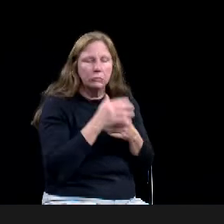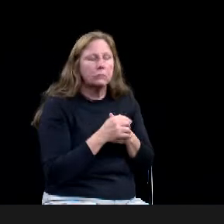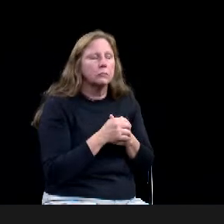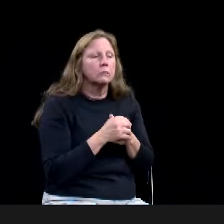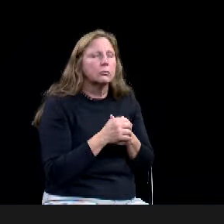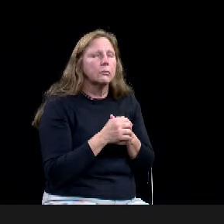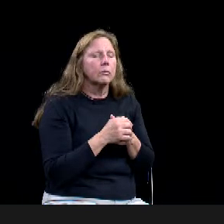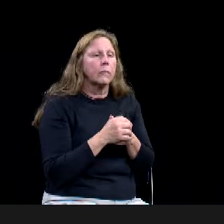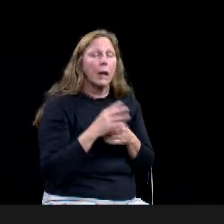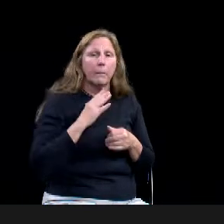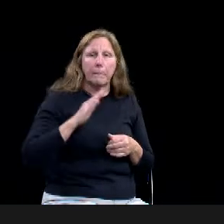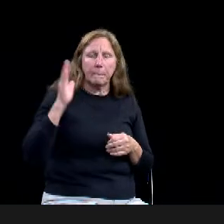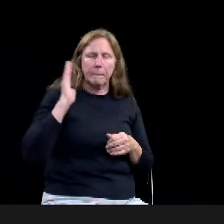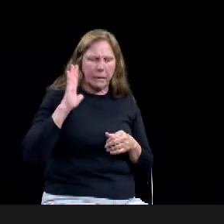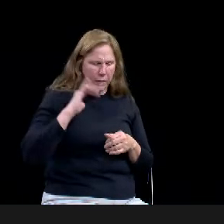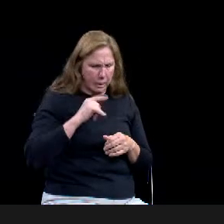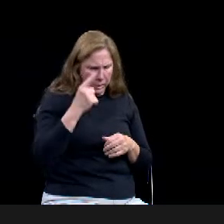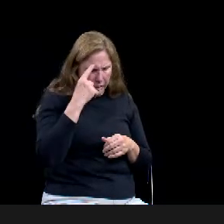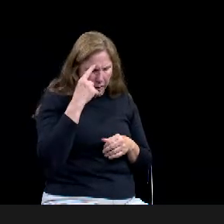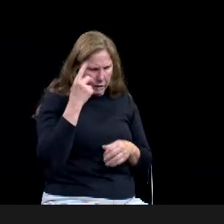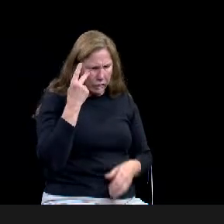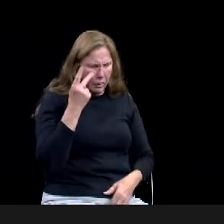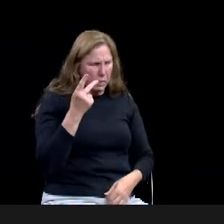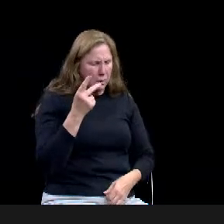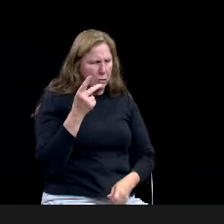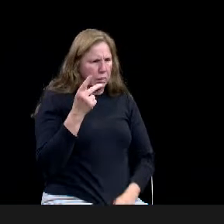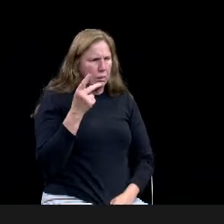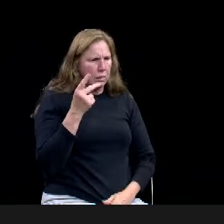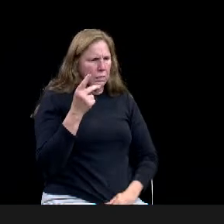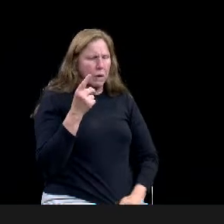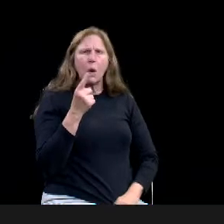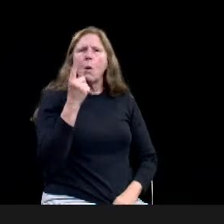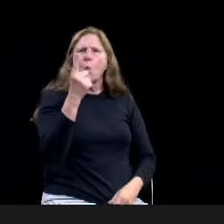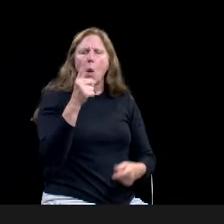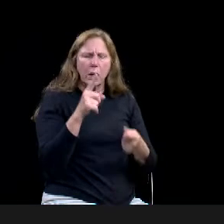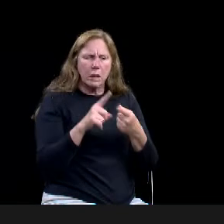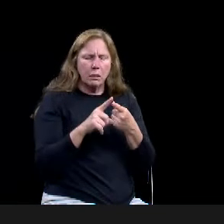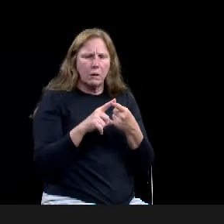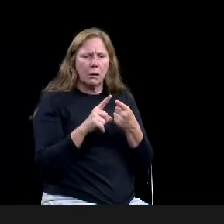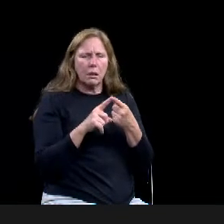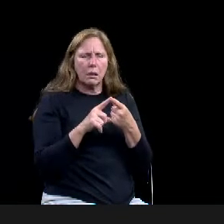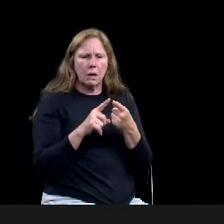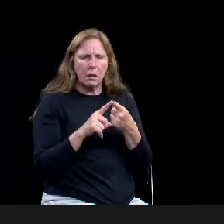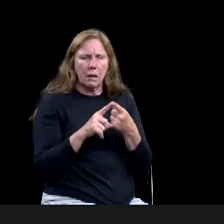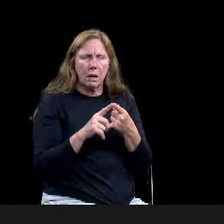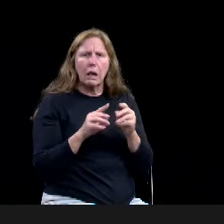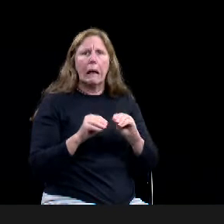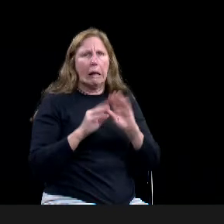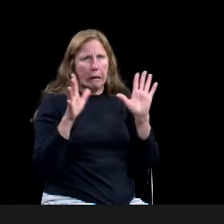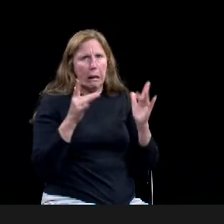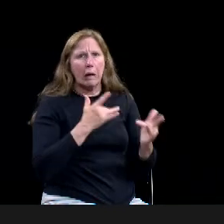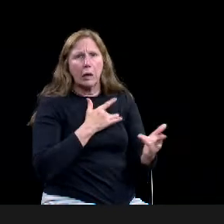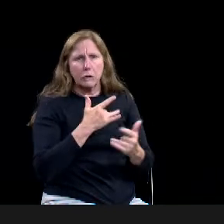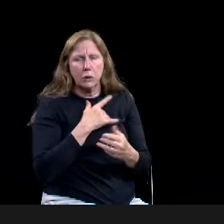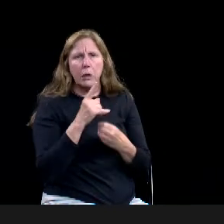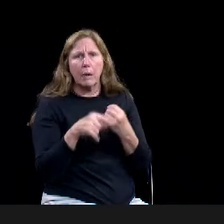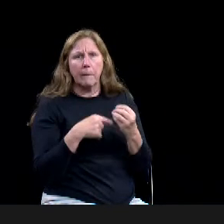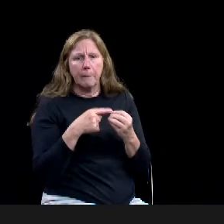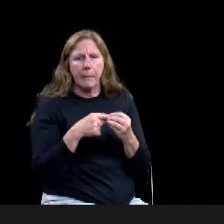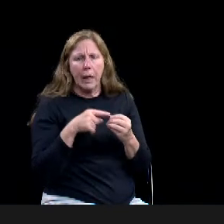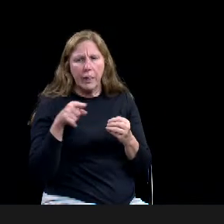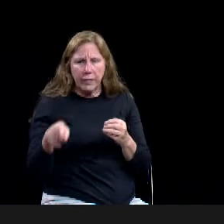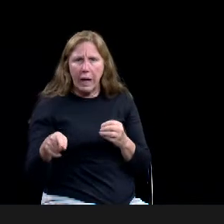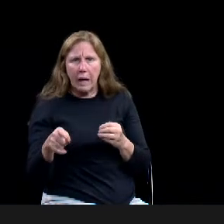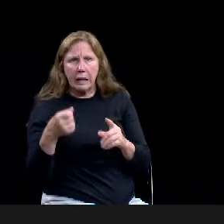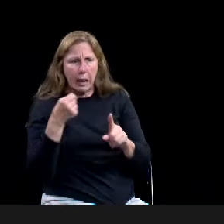concern about what this could potentially do to their resident, their neighborhood. Um, and the other was, yeah, if we know what it is, then we can decide,